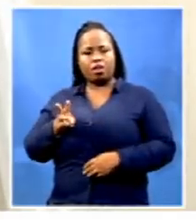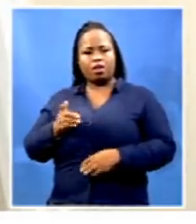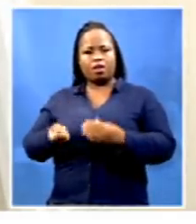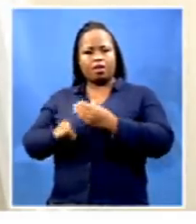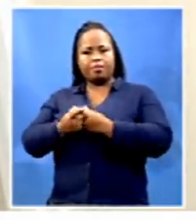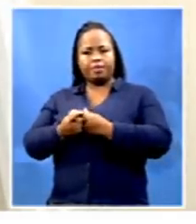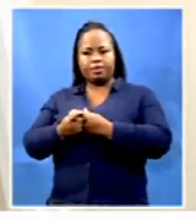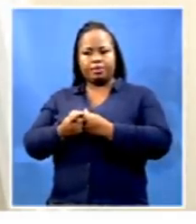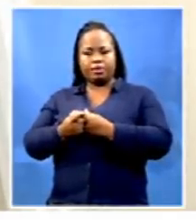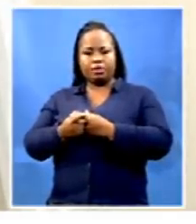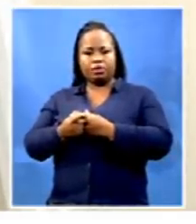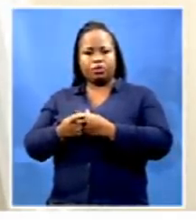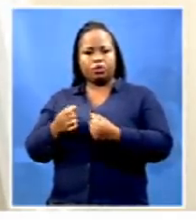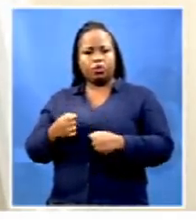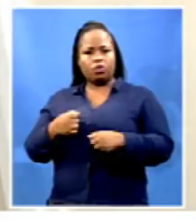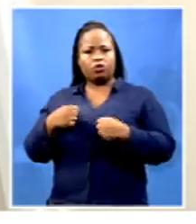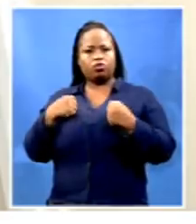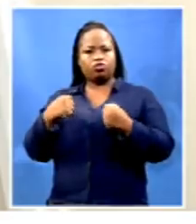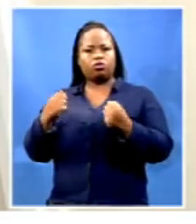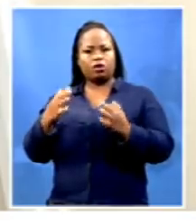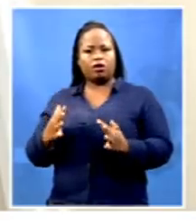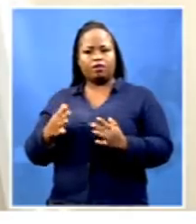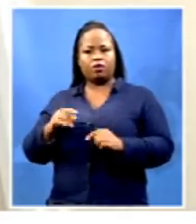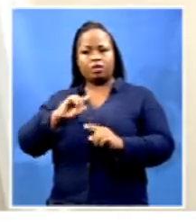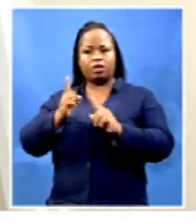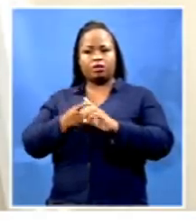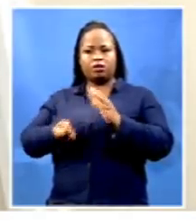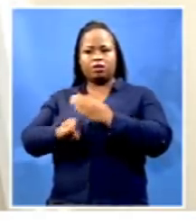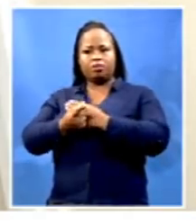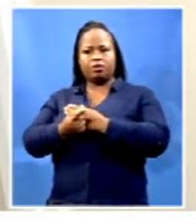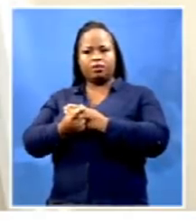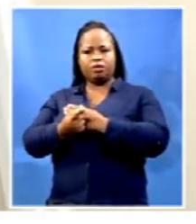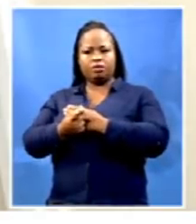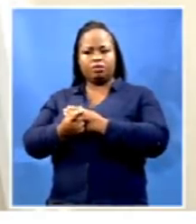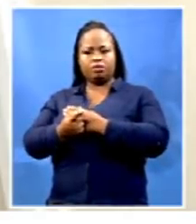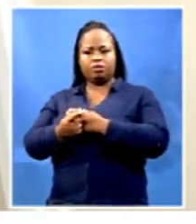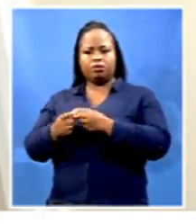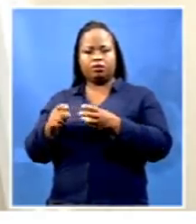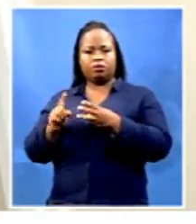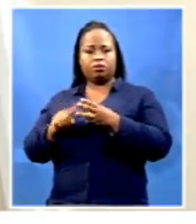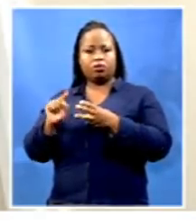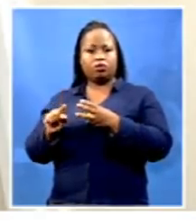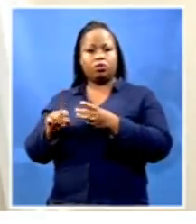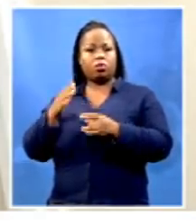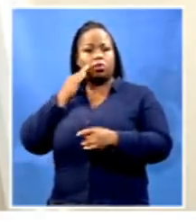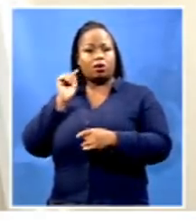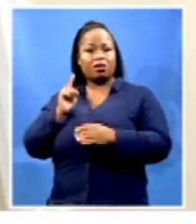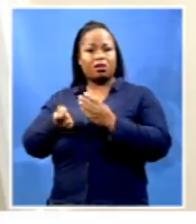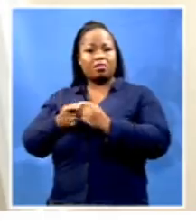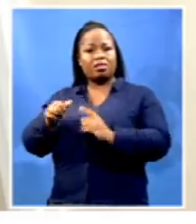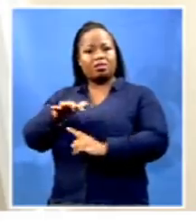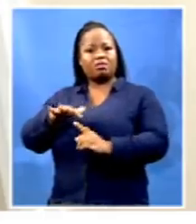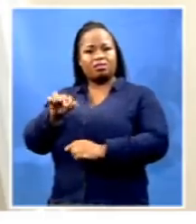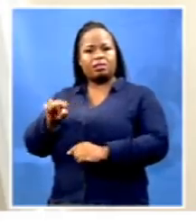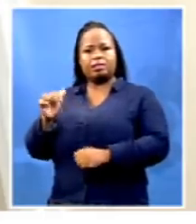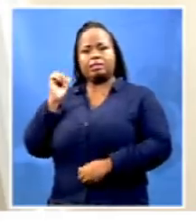in the truck driver on the accident. Our law enforcement officers and investigators were on the scene yesterday.